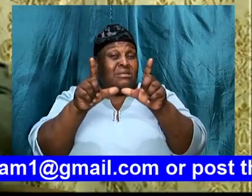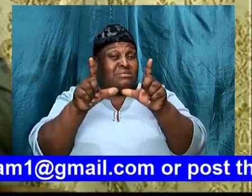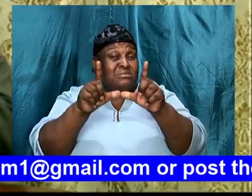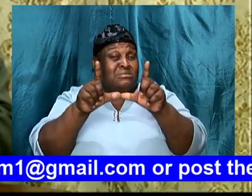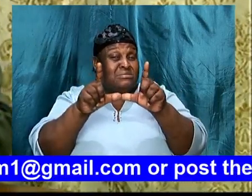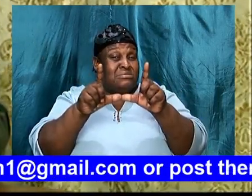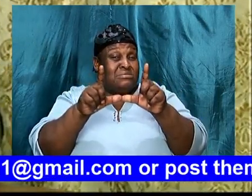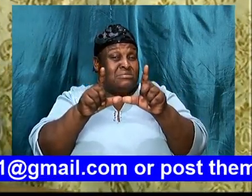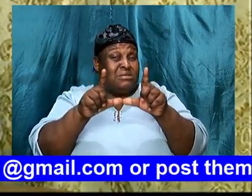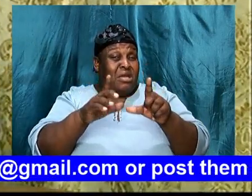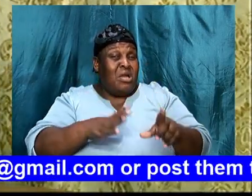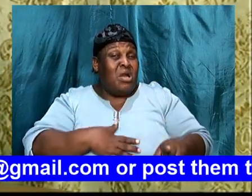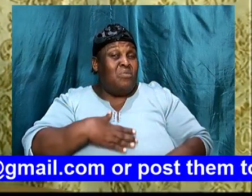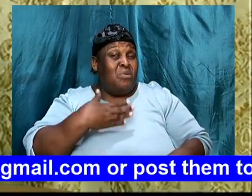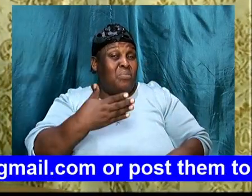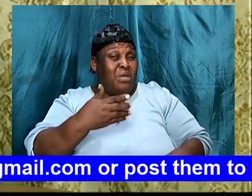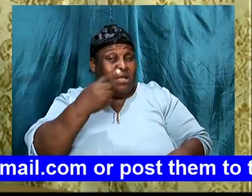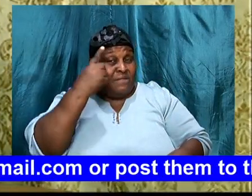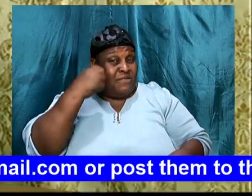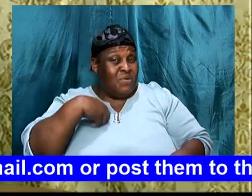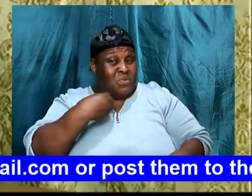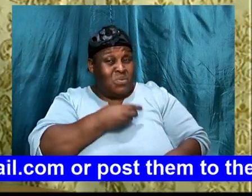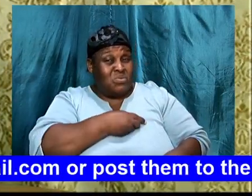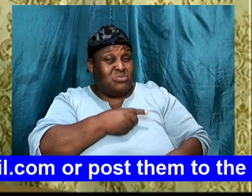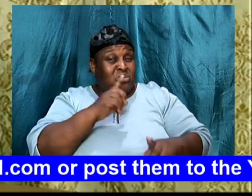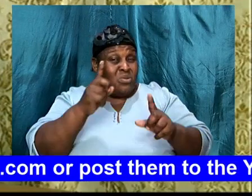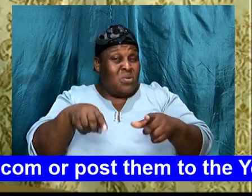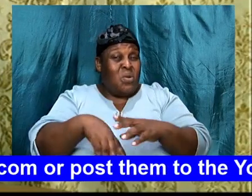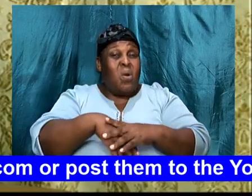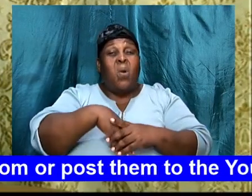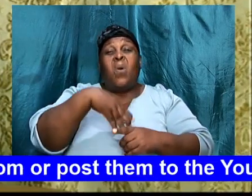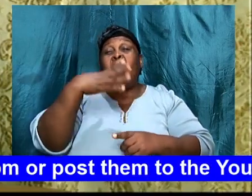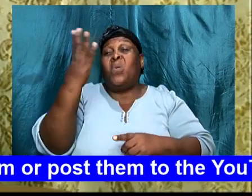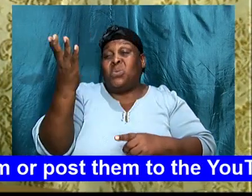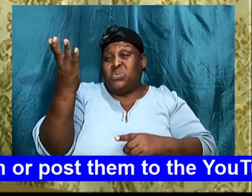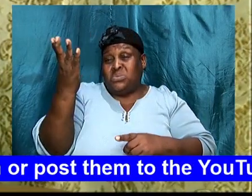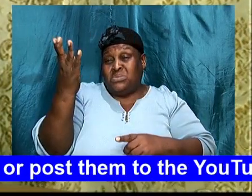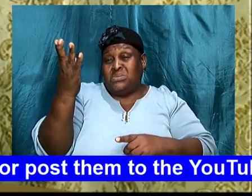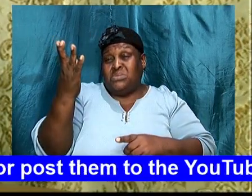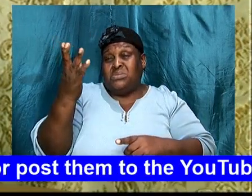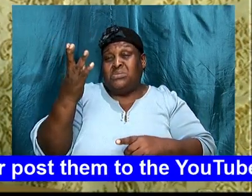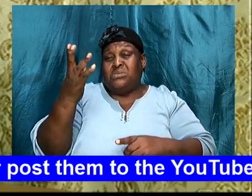no one will for our life, because, so him that does that, it is sin,